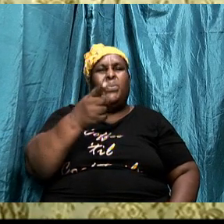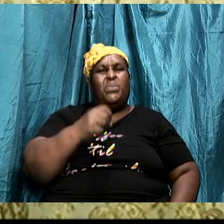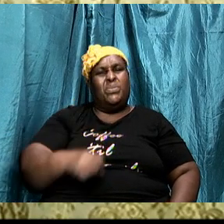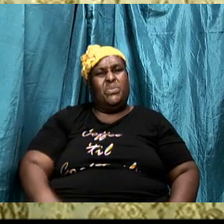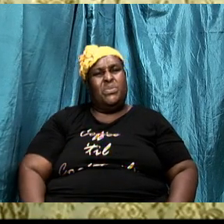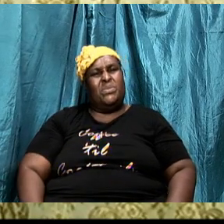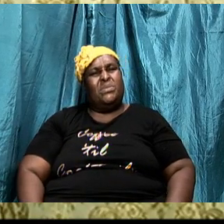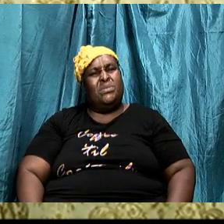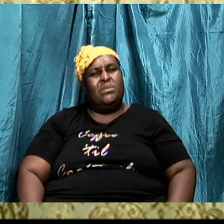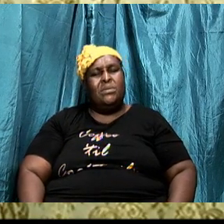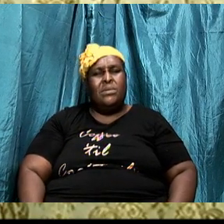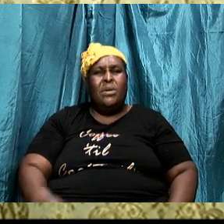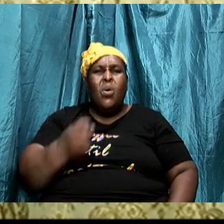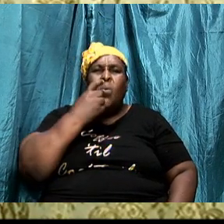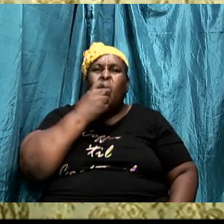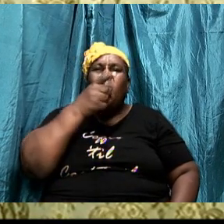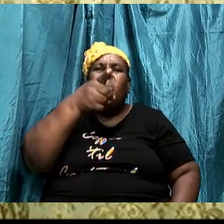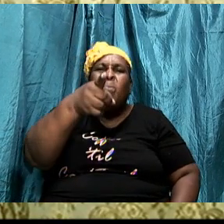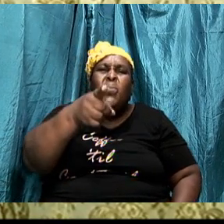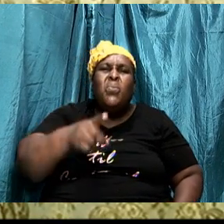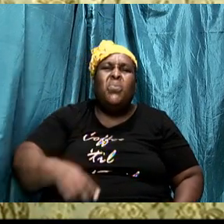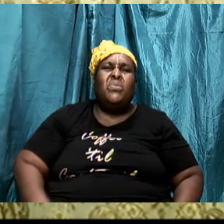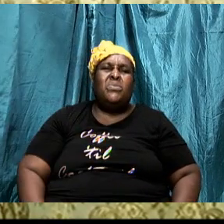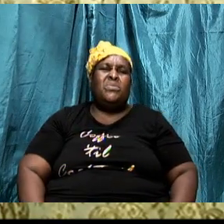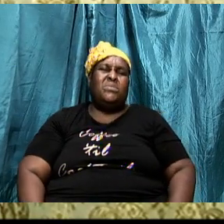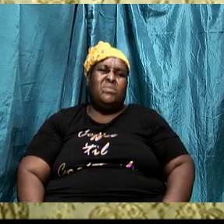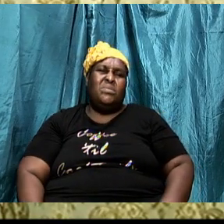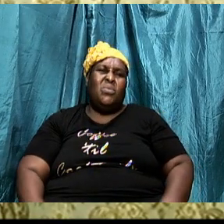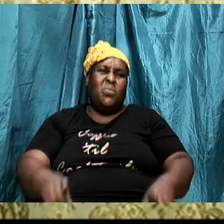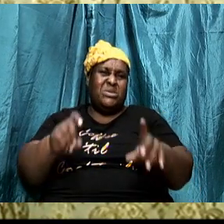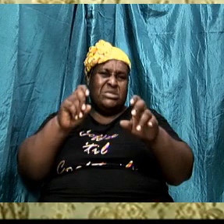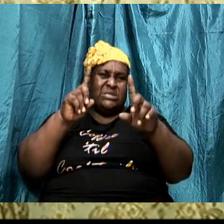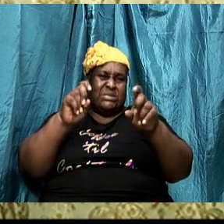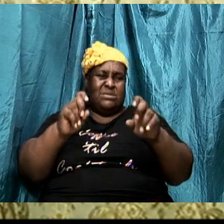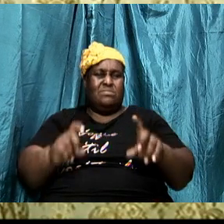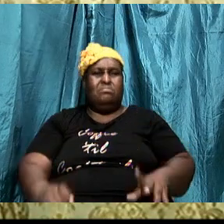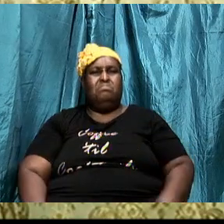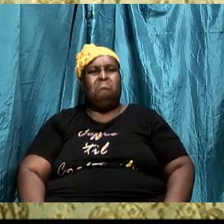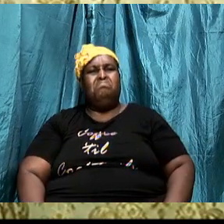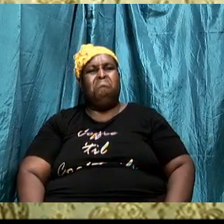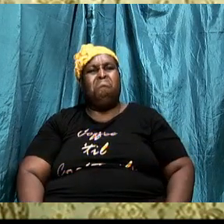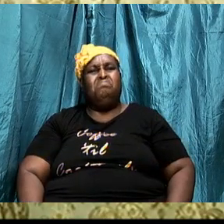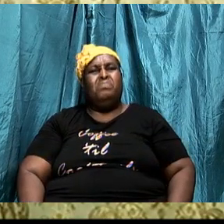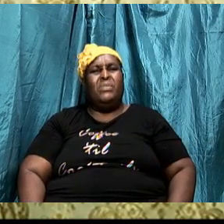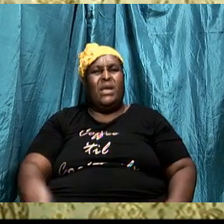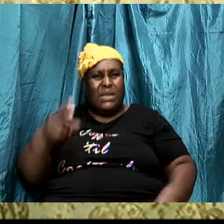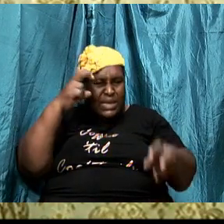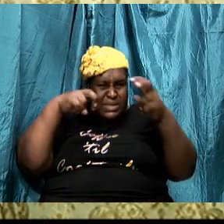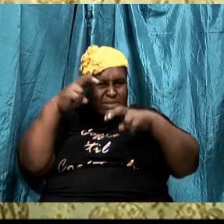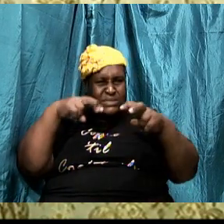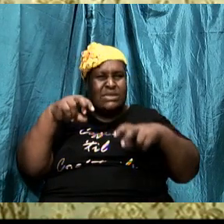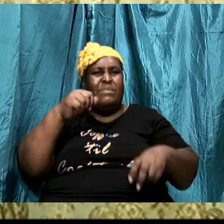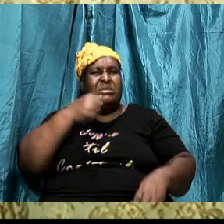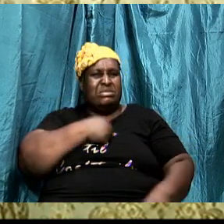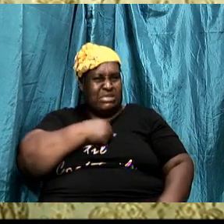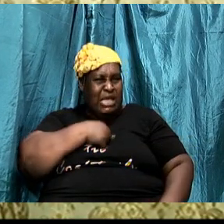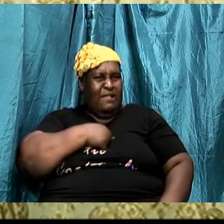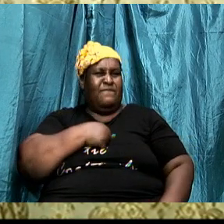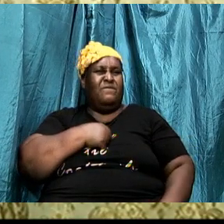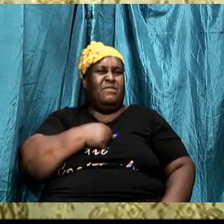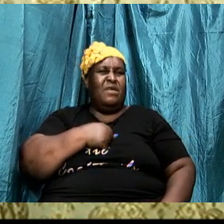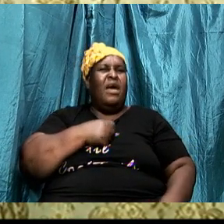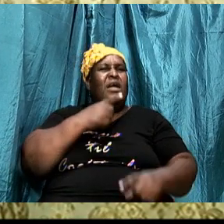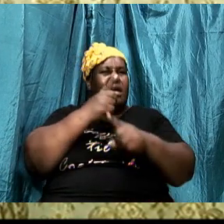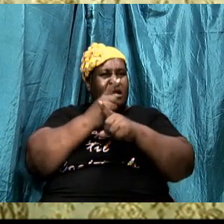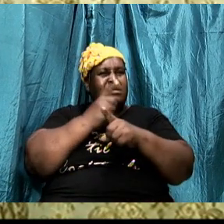very important that we look in ourselves right now and that we answer that question